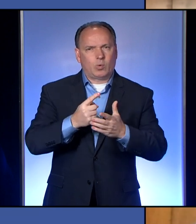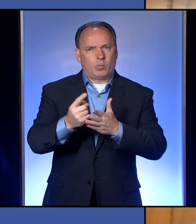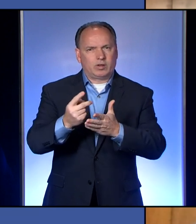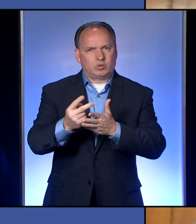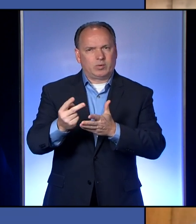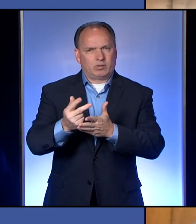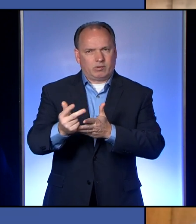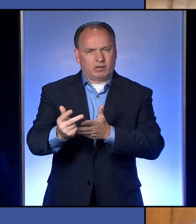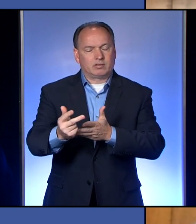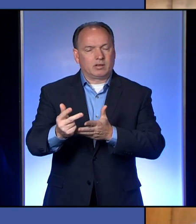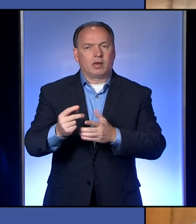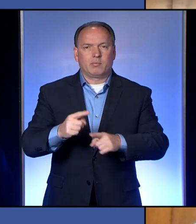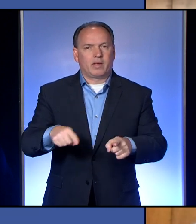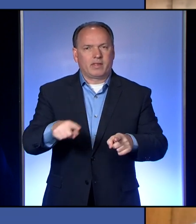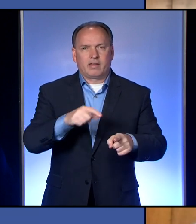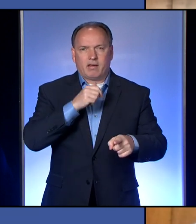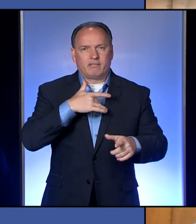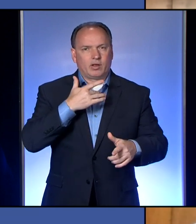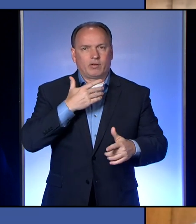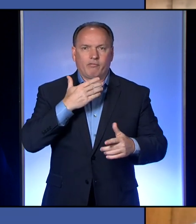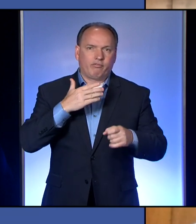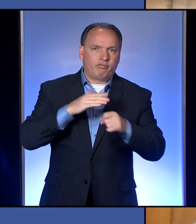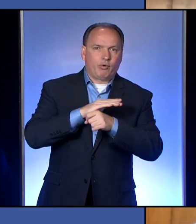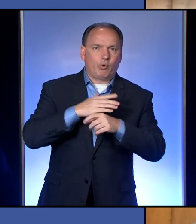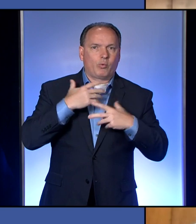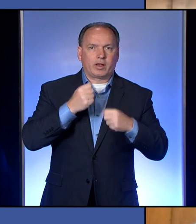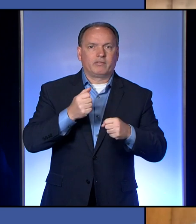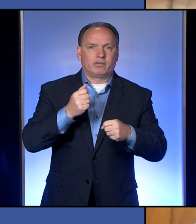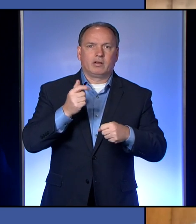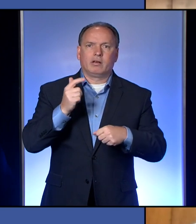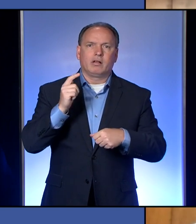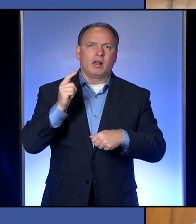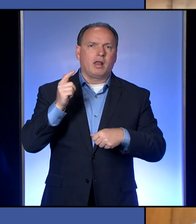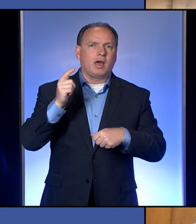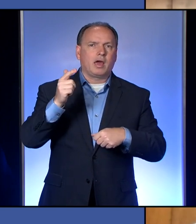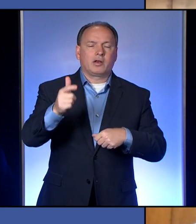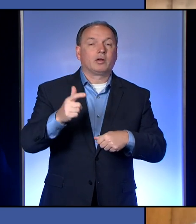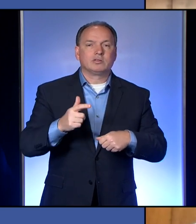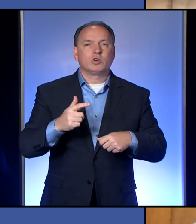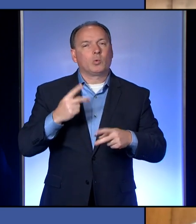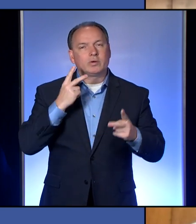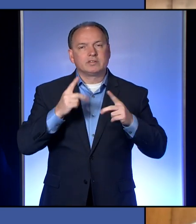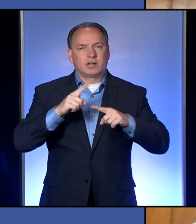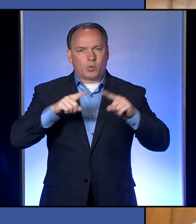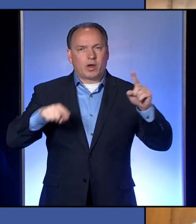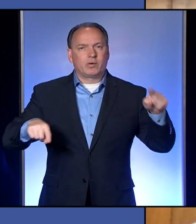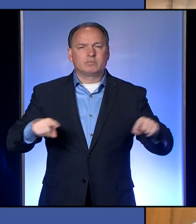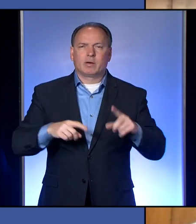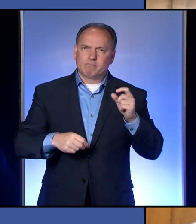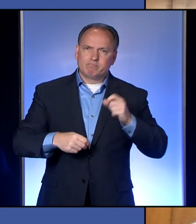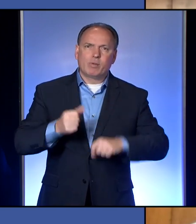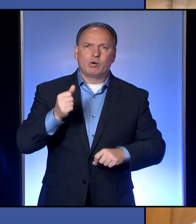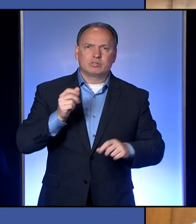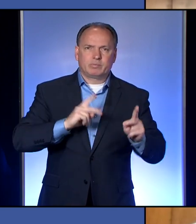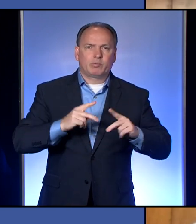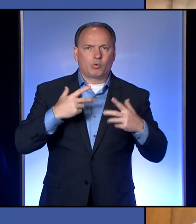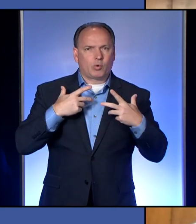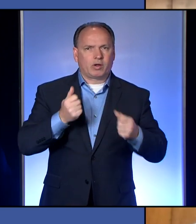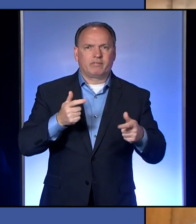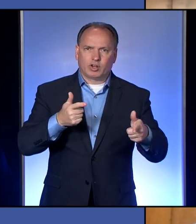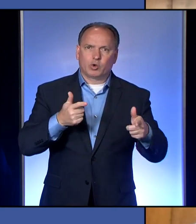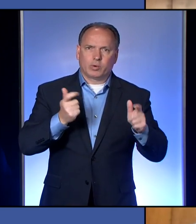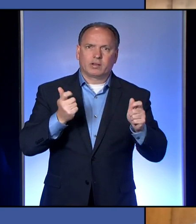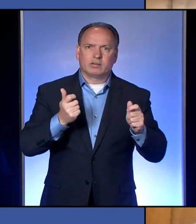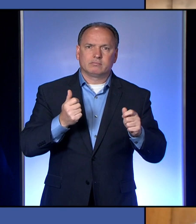So, they haven't felt like they fully recovered even many weeks later. So, we're seeing a wide range but I think the majority of people are recovering quite